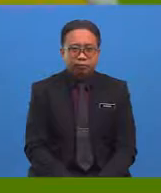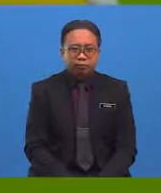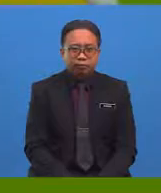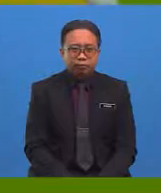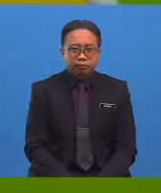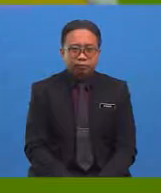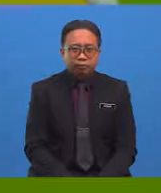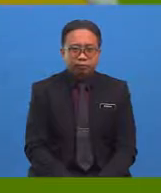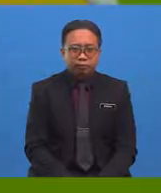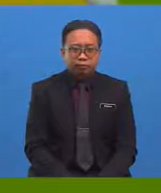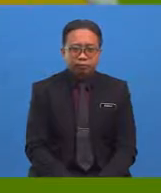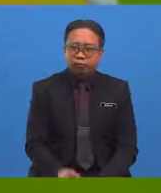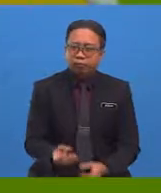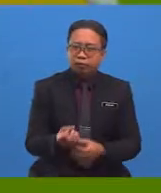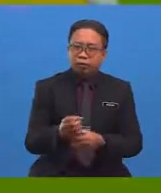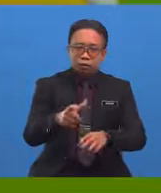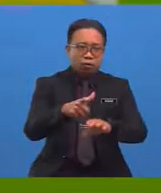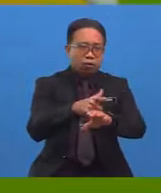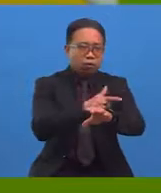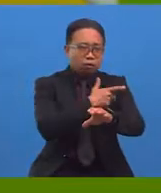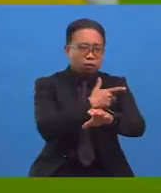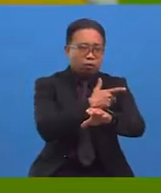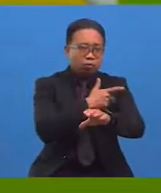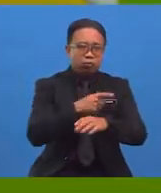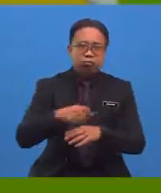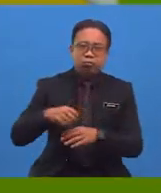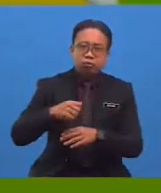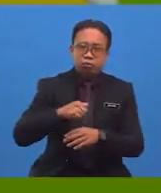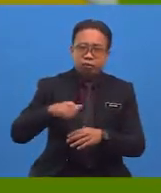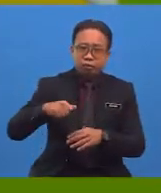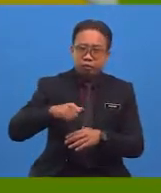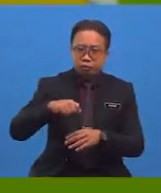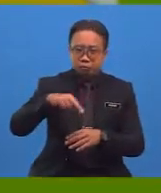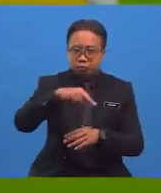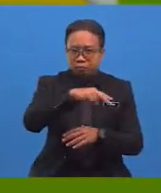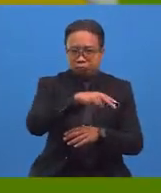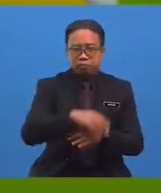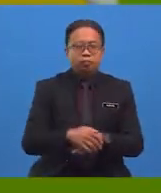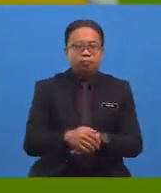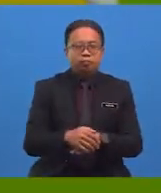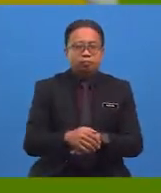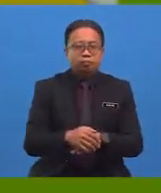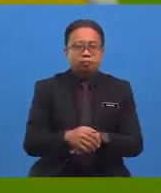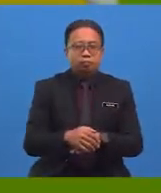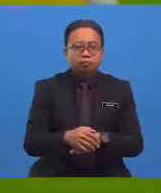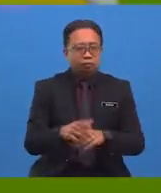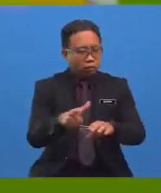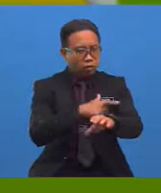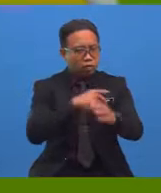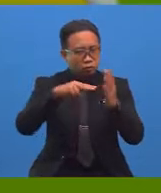That was a long journey. Can you think of a synonym for long, boys and girls?